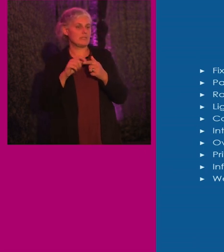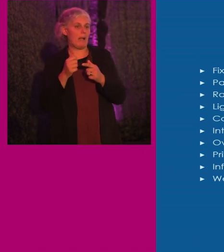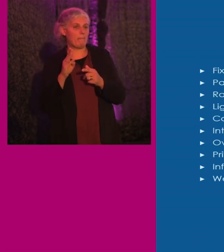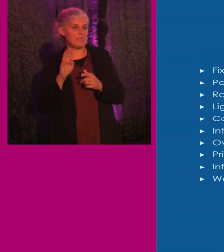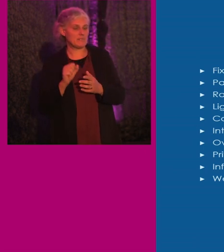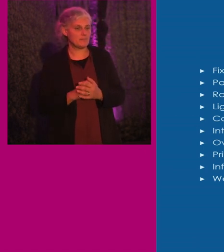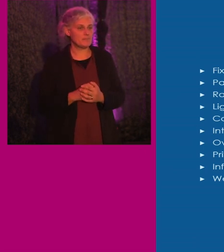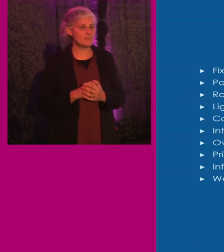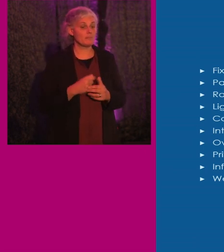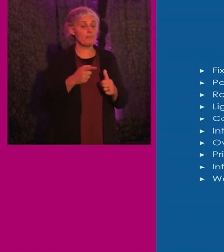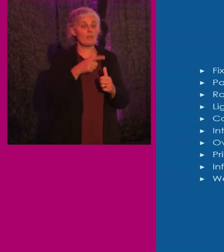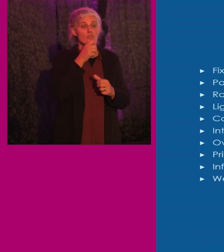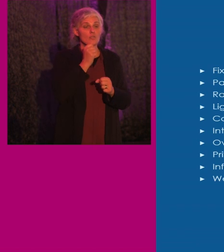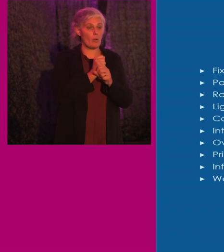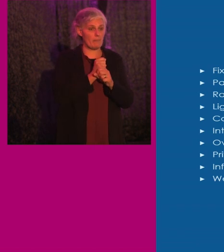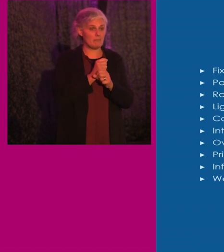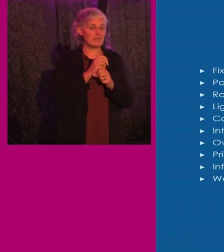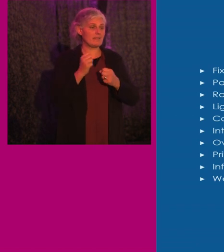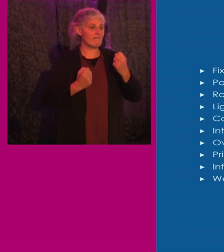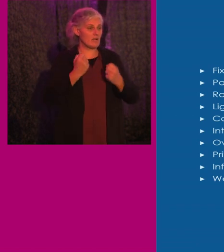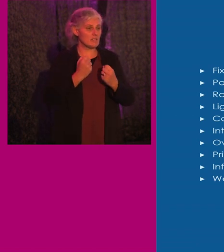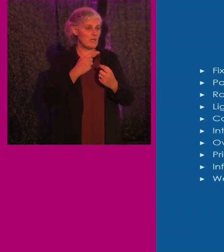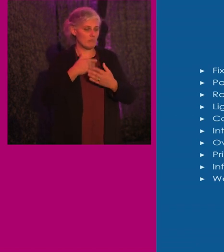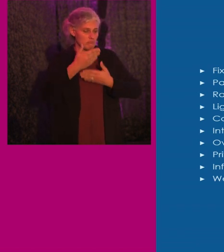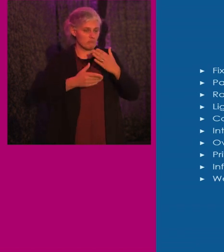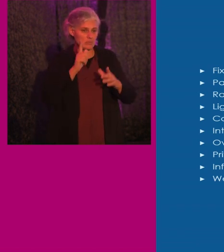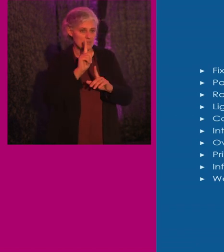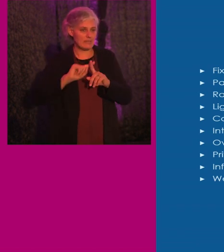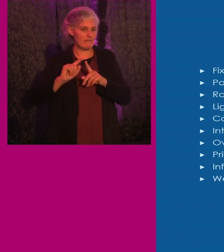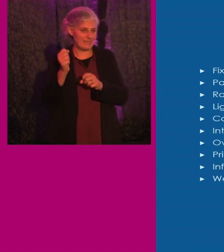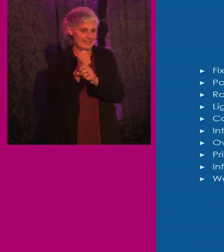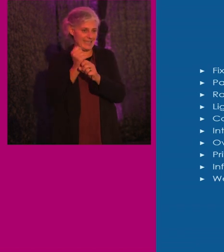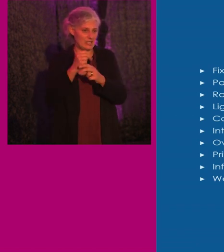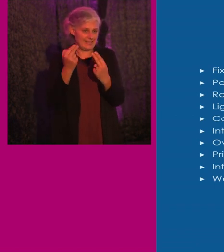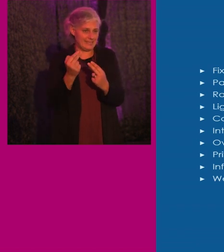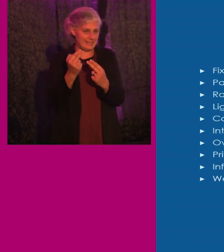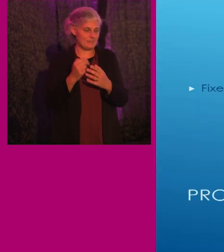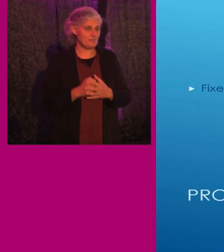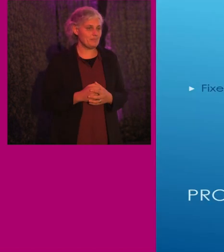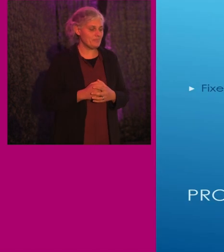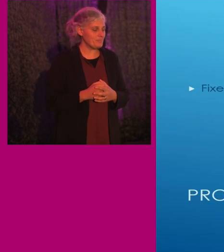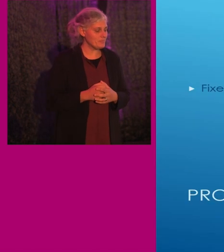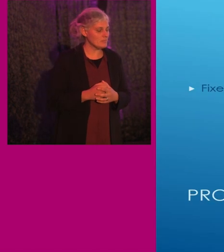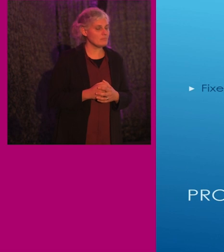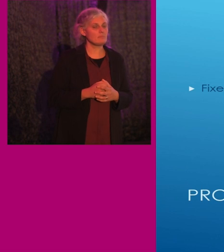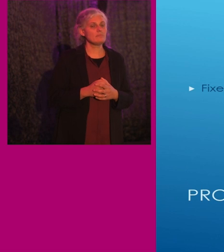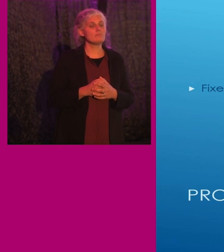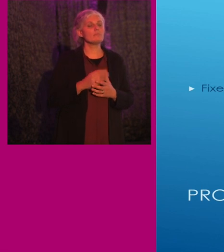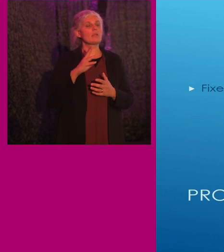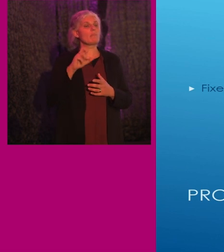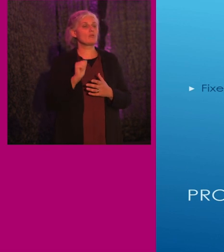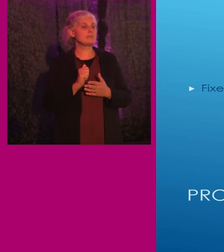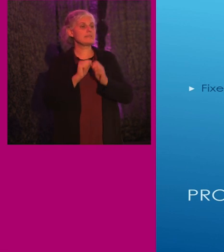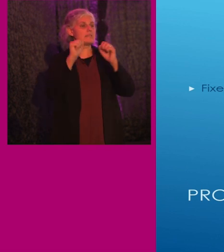I'll first talk about vehicles and then discuss station requirements. Fixed route bus is a